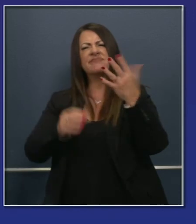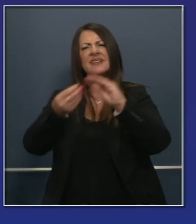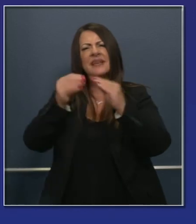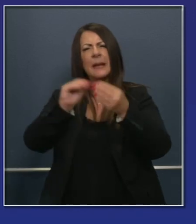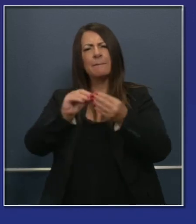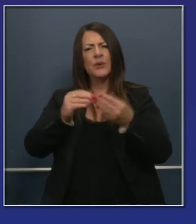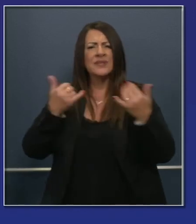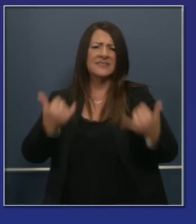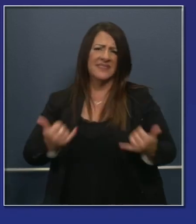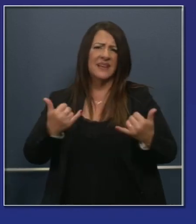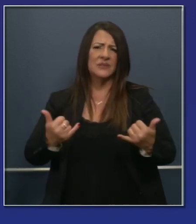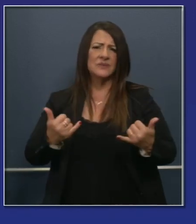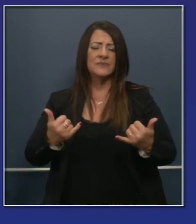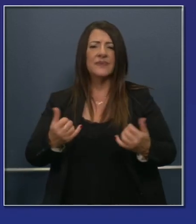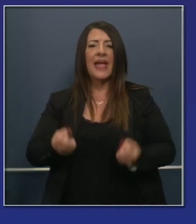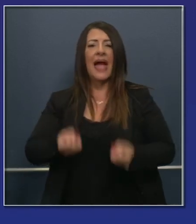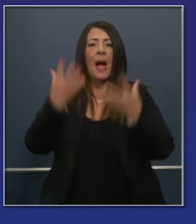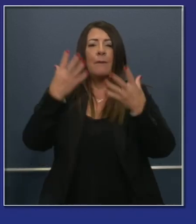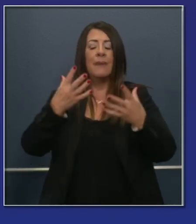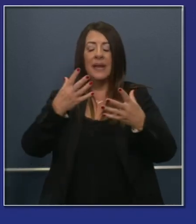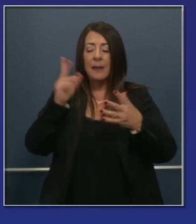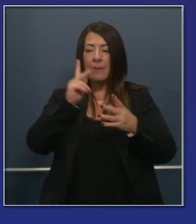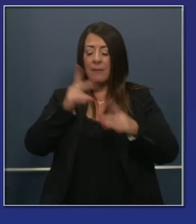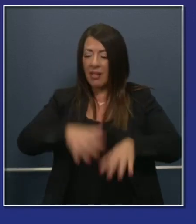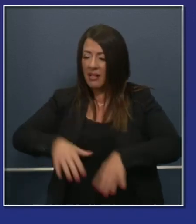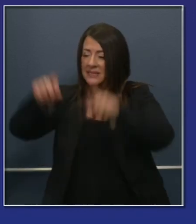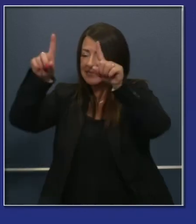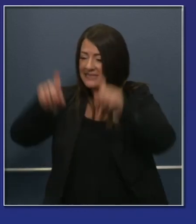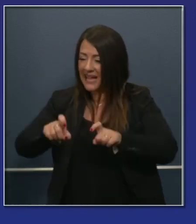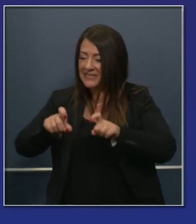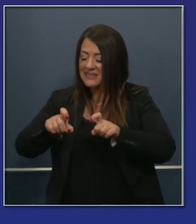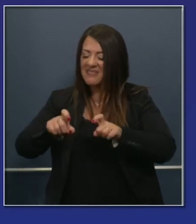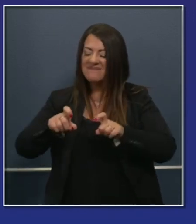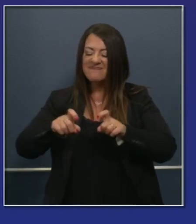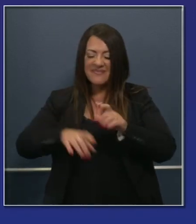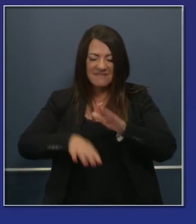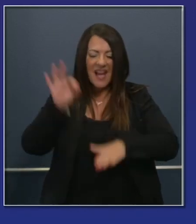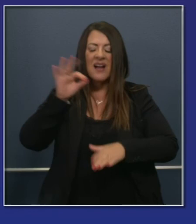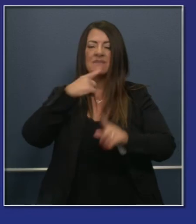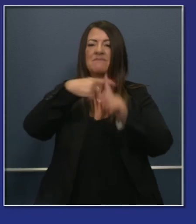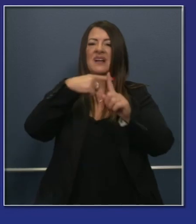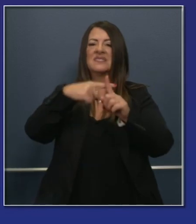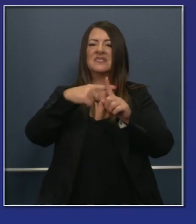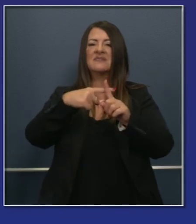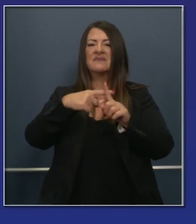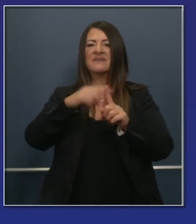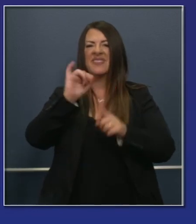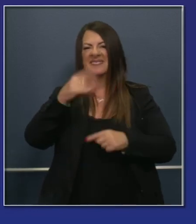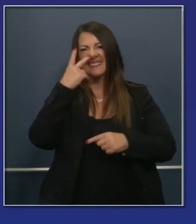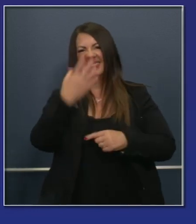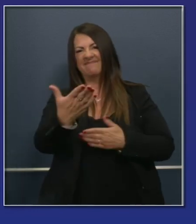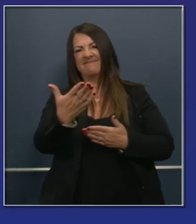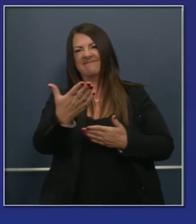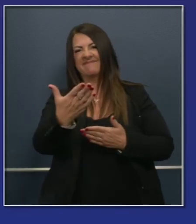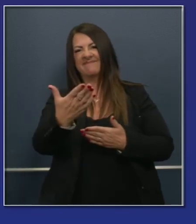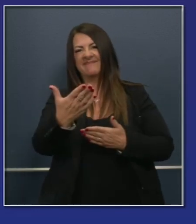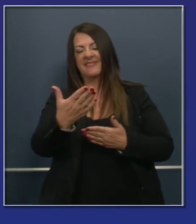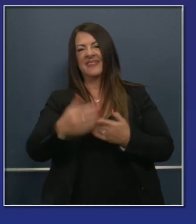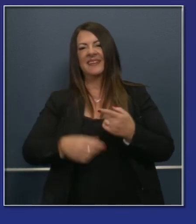case positive cases that we have brought in since August 13th. You'll see a number there of 7